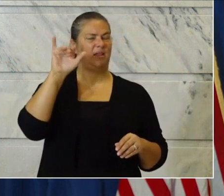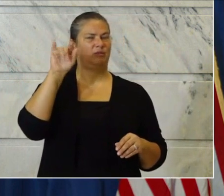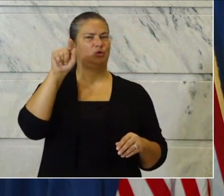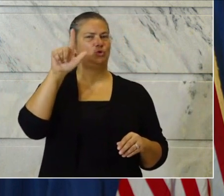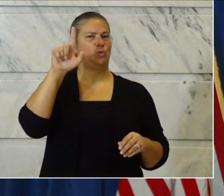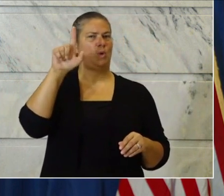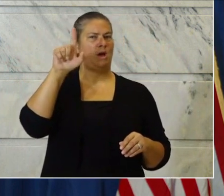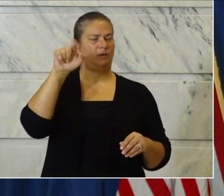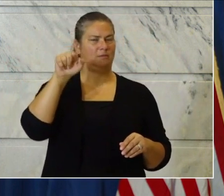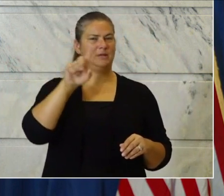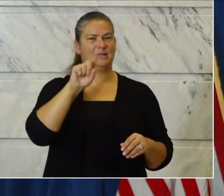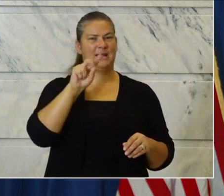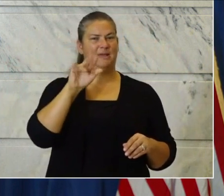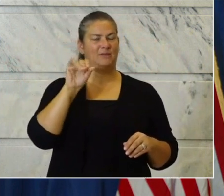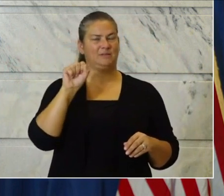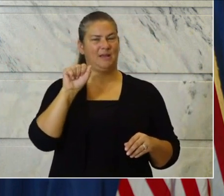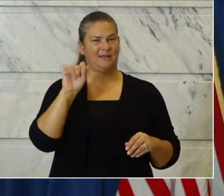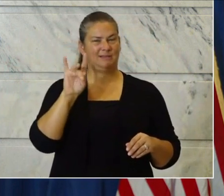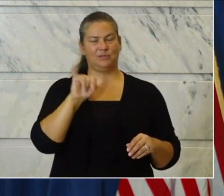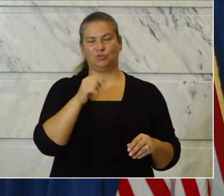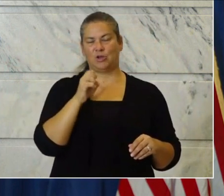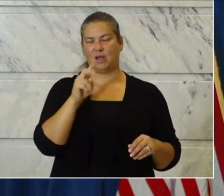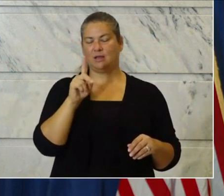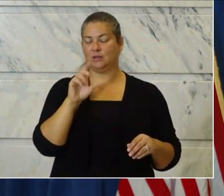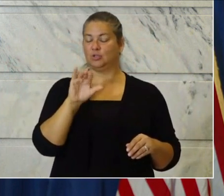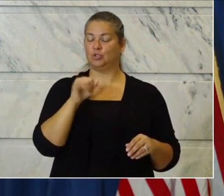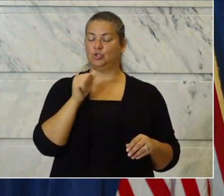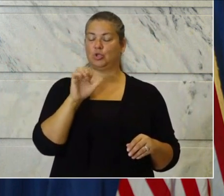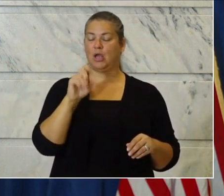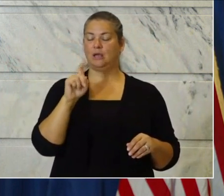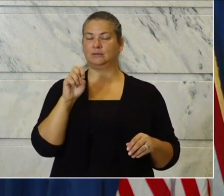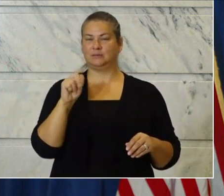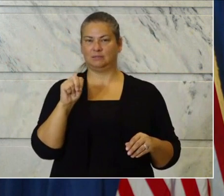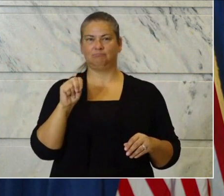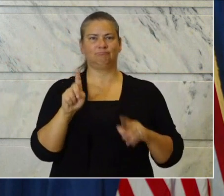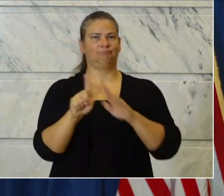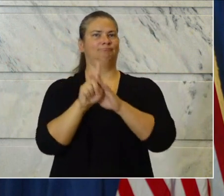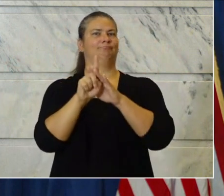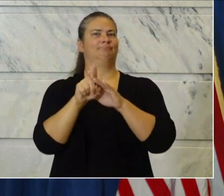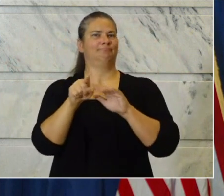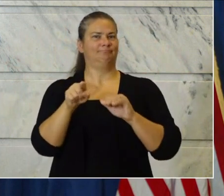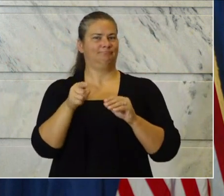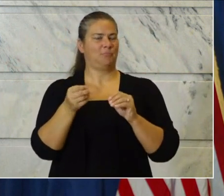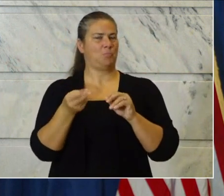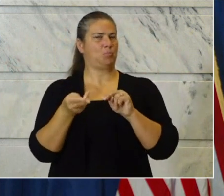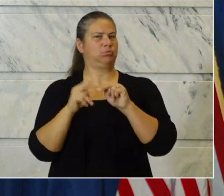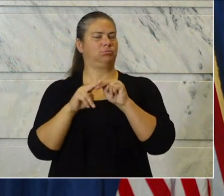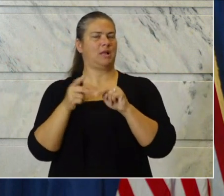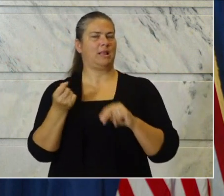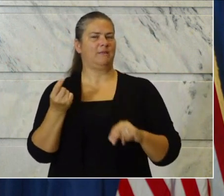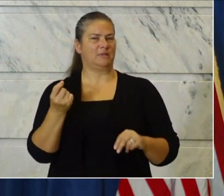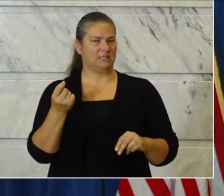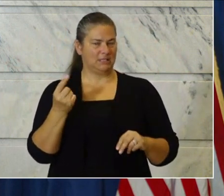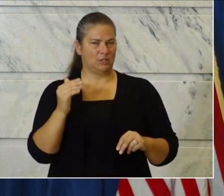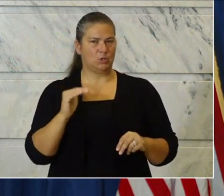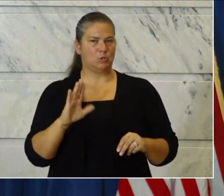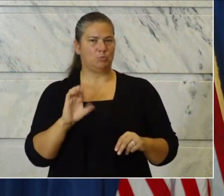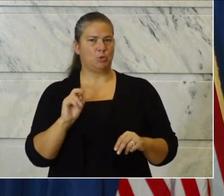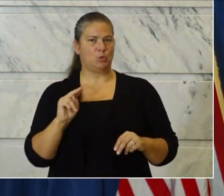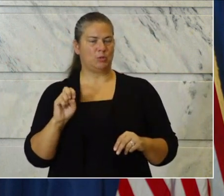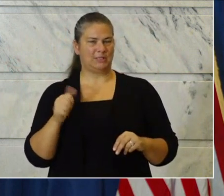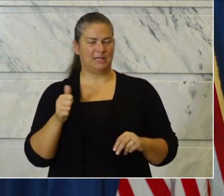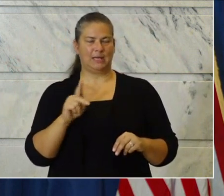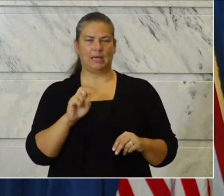21. Davis, 18. Jackson also has been making this list higher than we'd like to see. 11. Boone, 10.